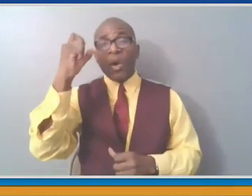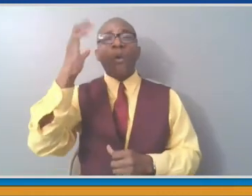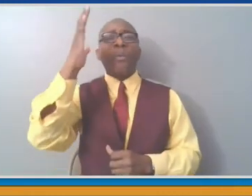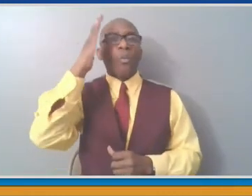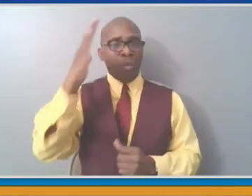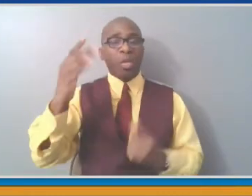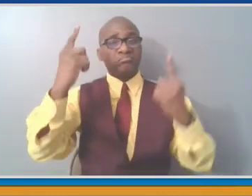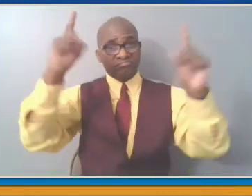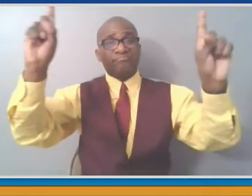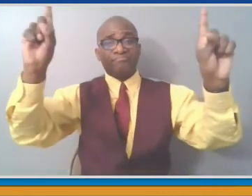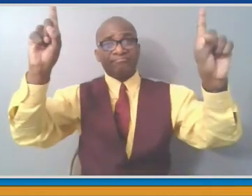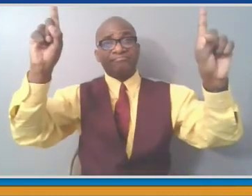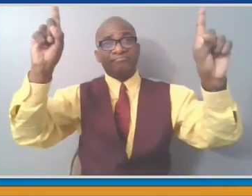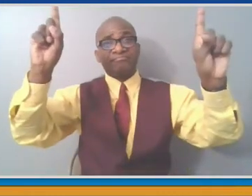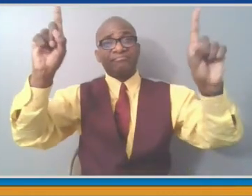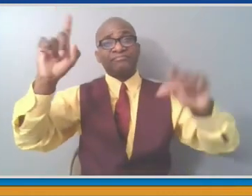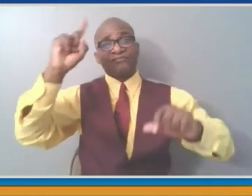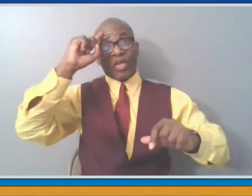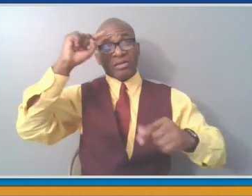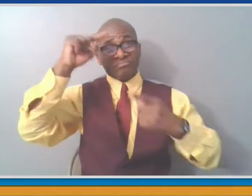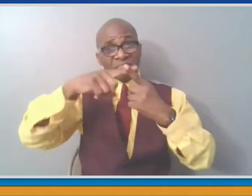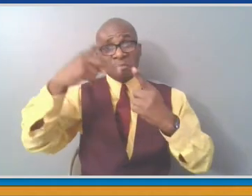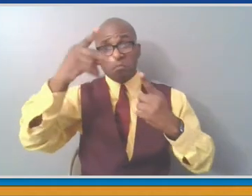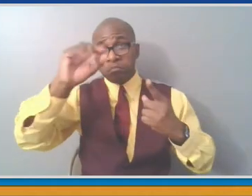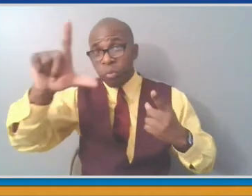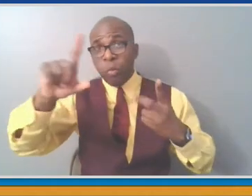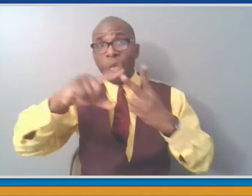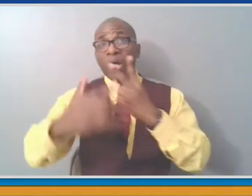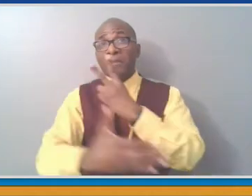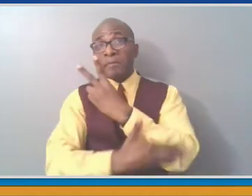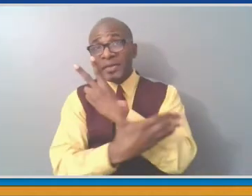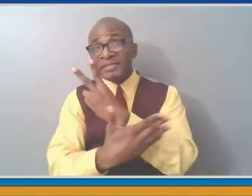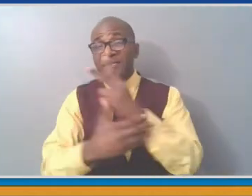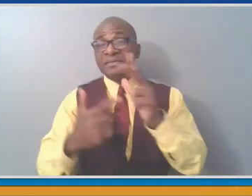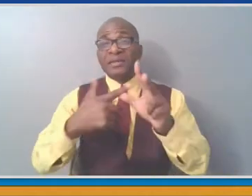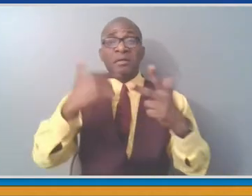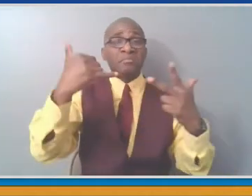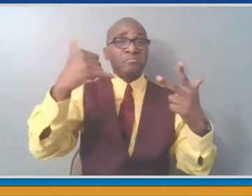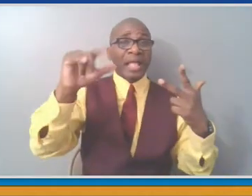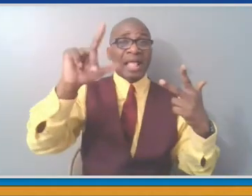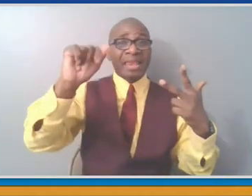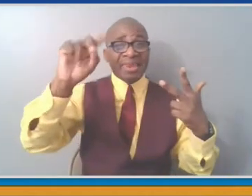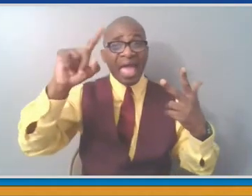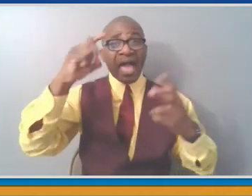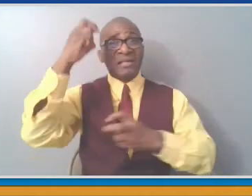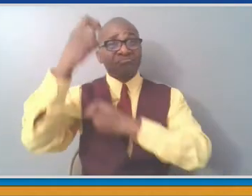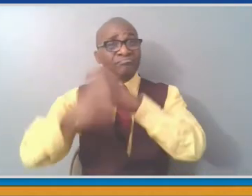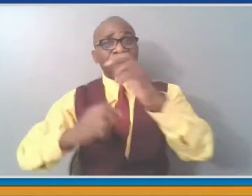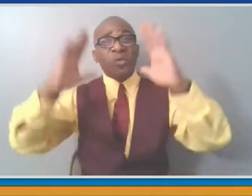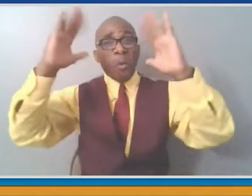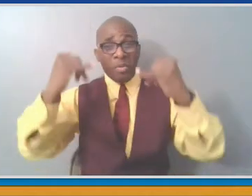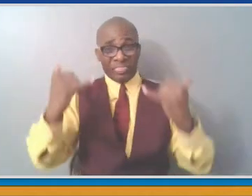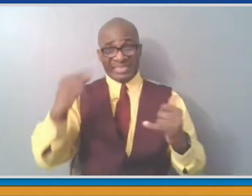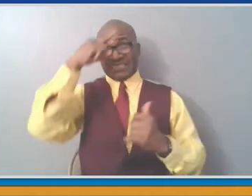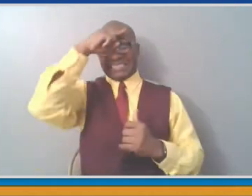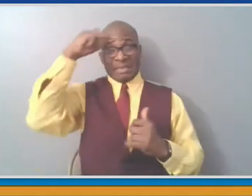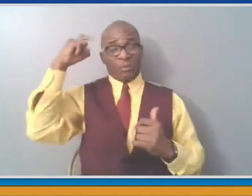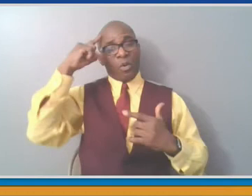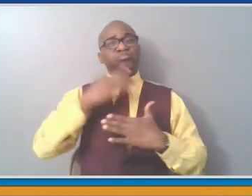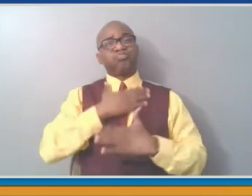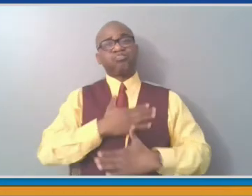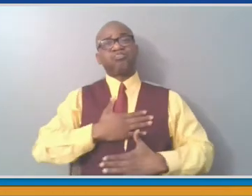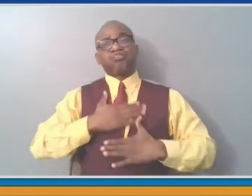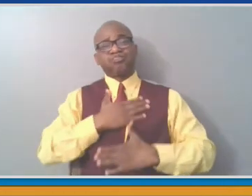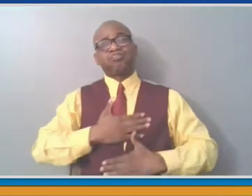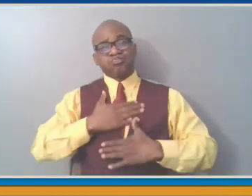beaches, and Playland Park as well. And we're hopeful that we'll have a very good summer, that this summer will be better than last summer. We'll be able to do more things as